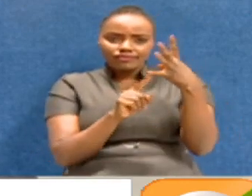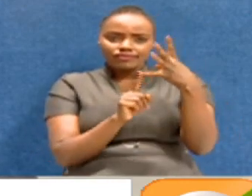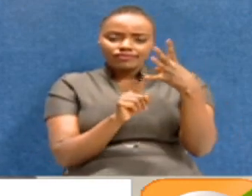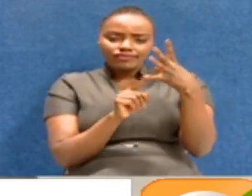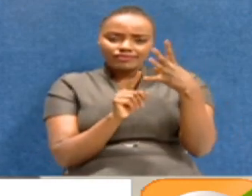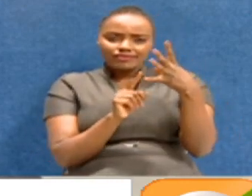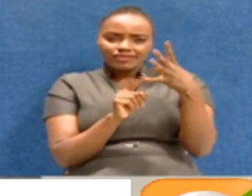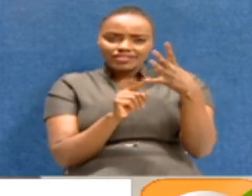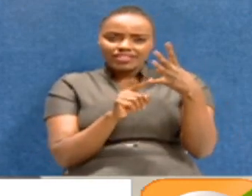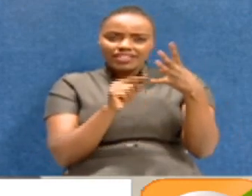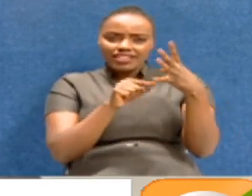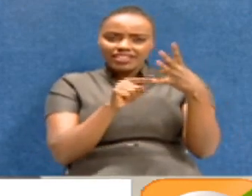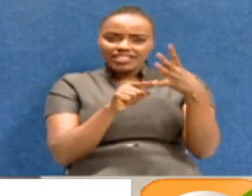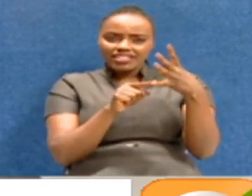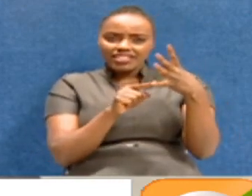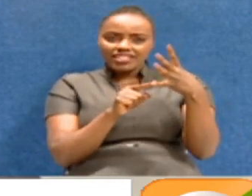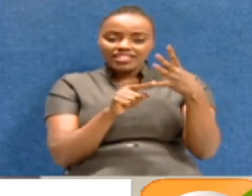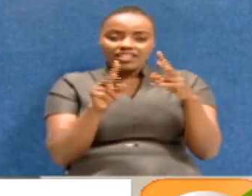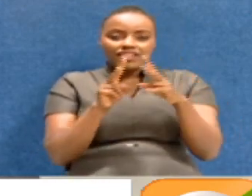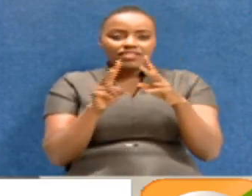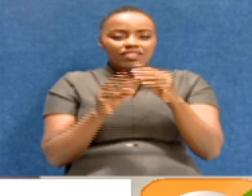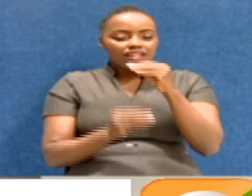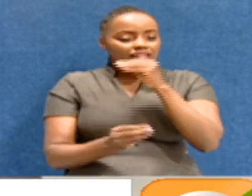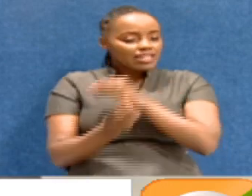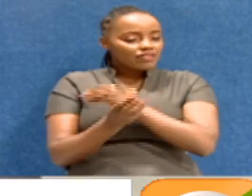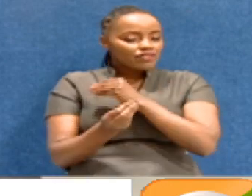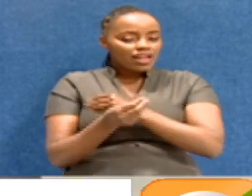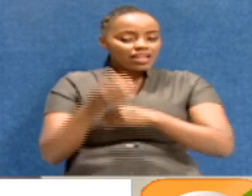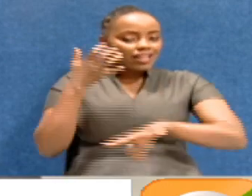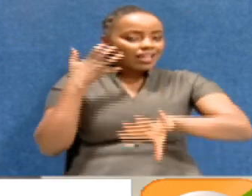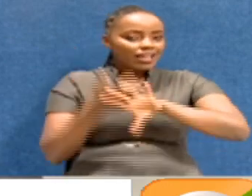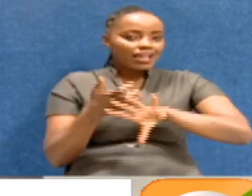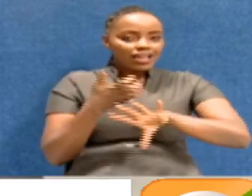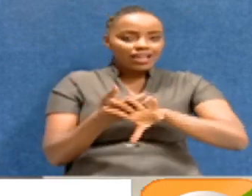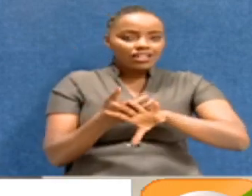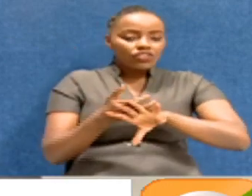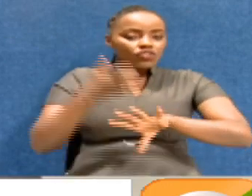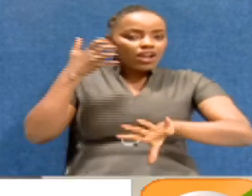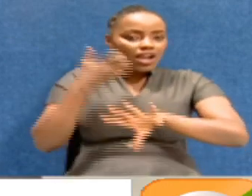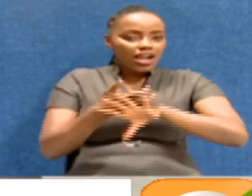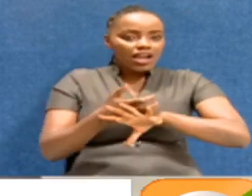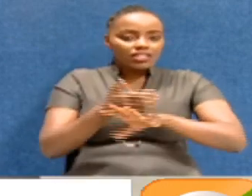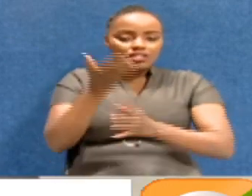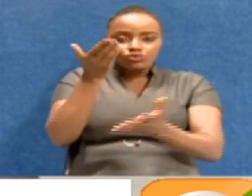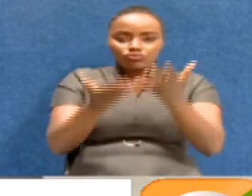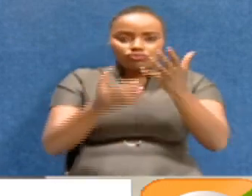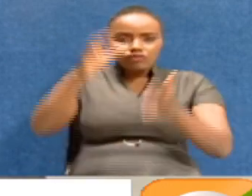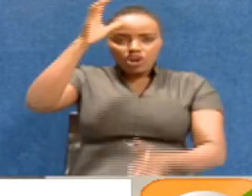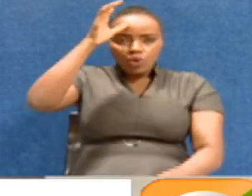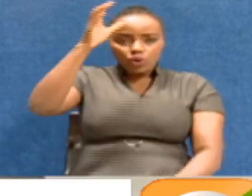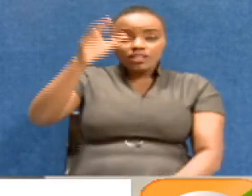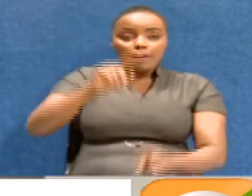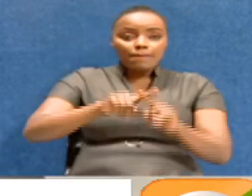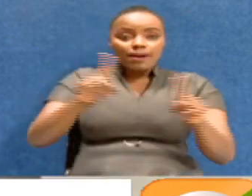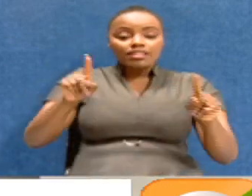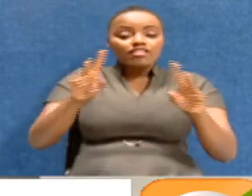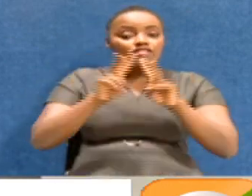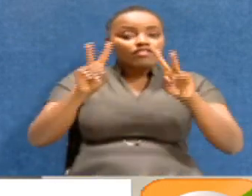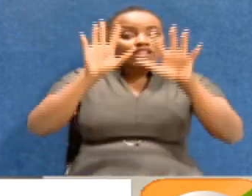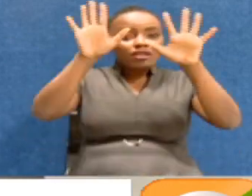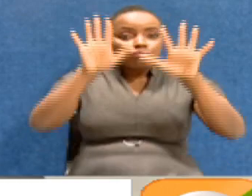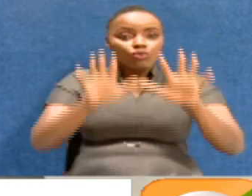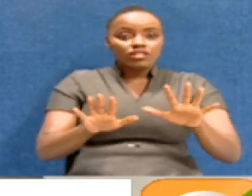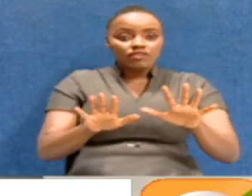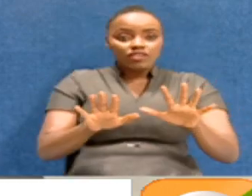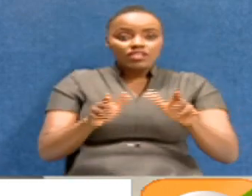it is a very indefinable or very difficult to measure concept. But it is very critical.